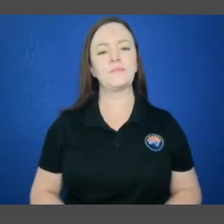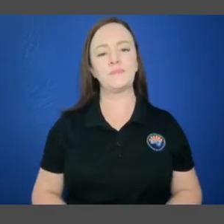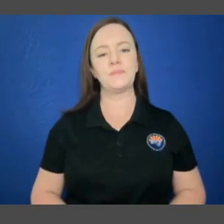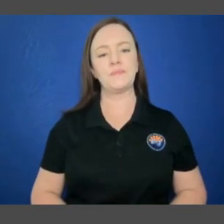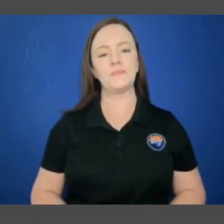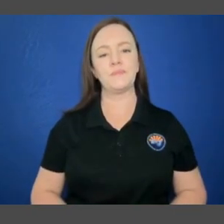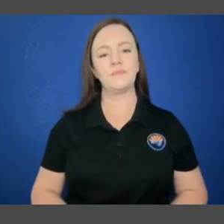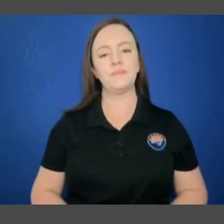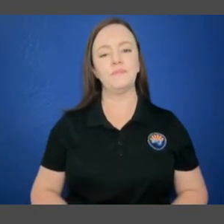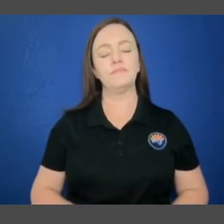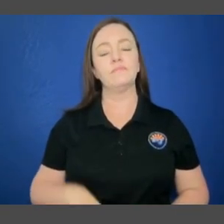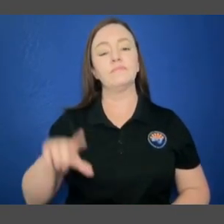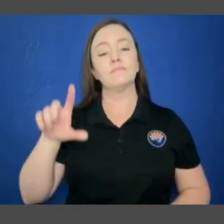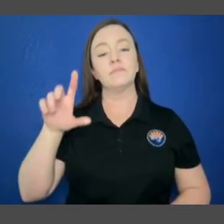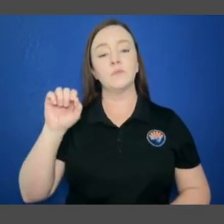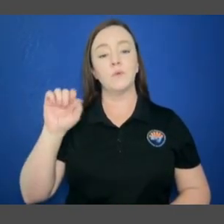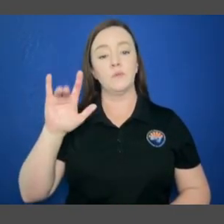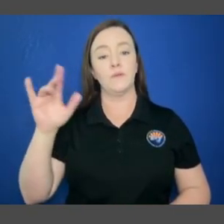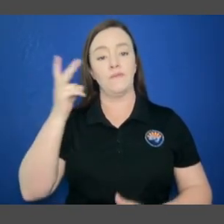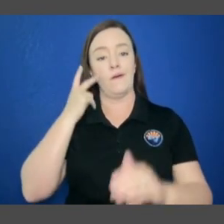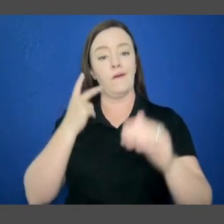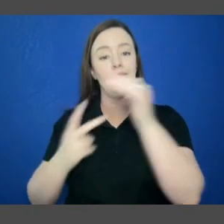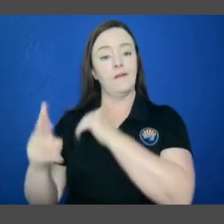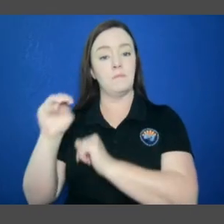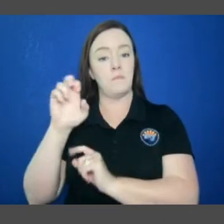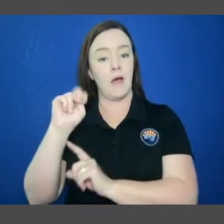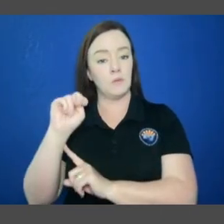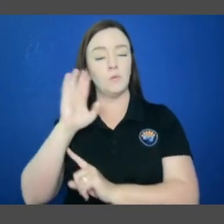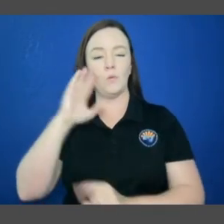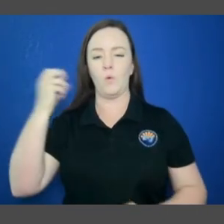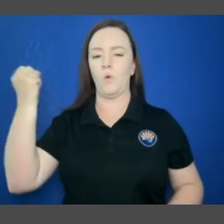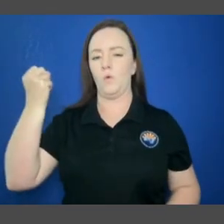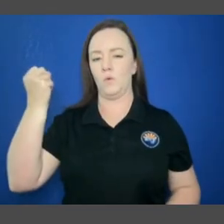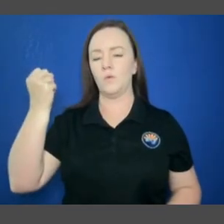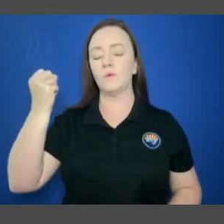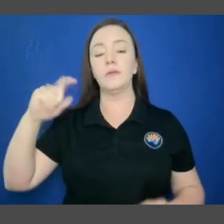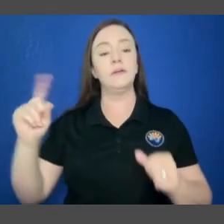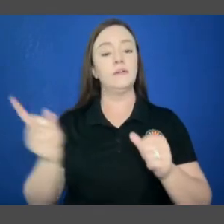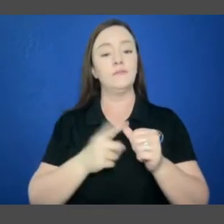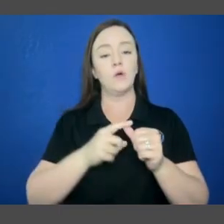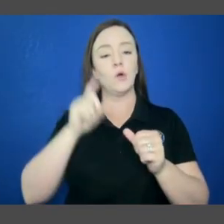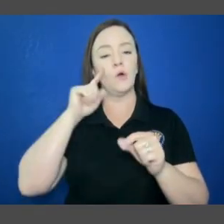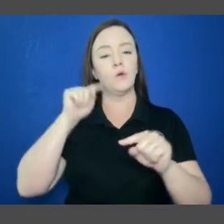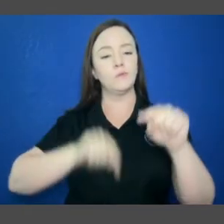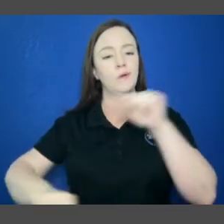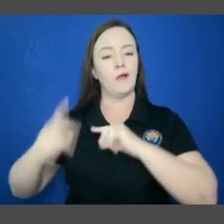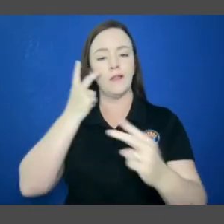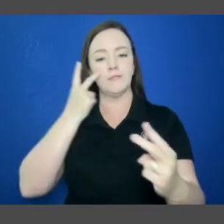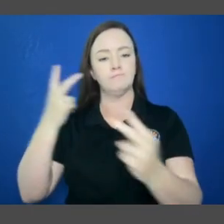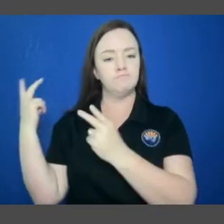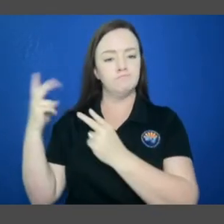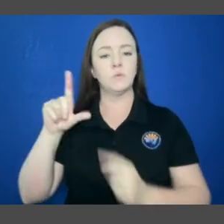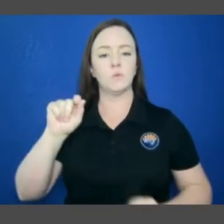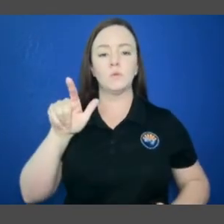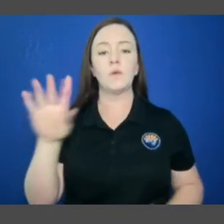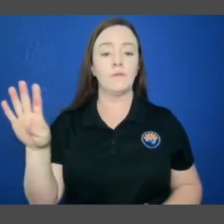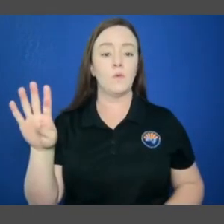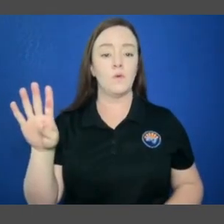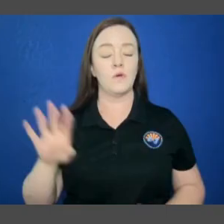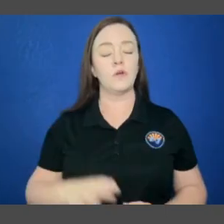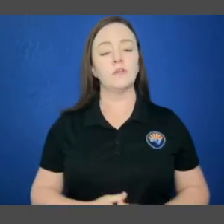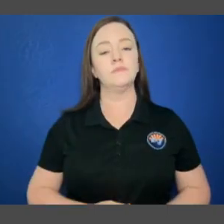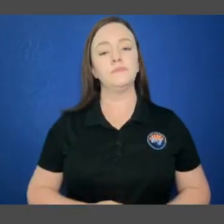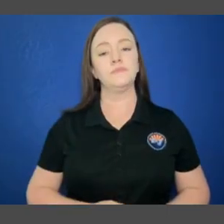Now before we dive into what we are forecasting for the 2025 monsoon season, let's review what happened last year.